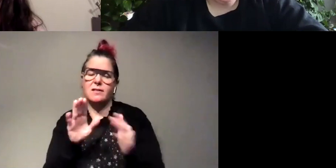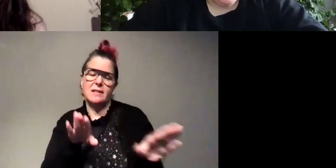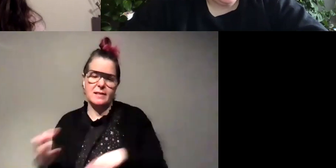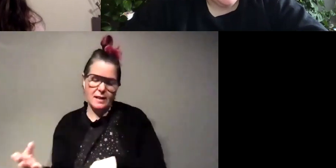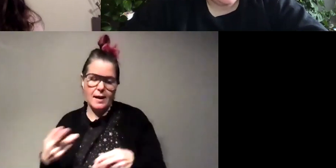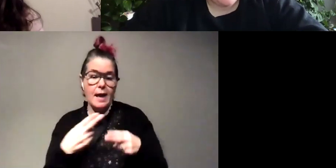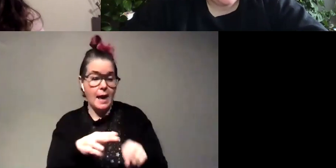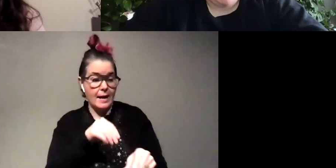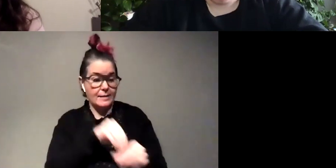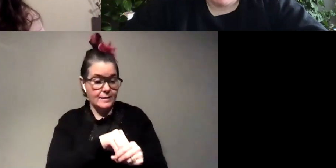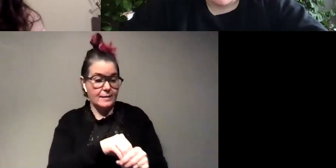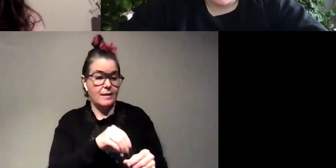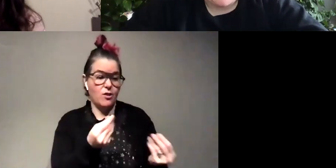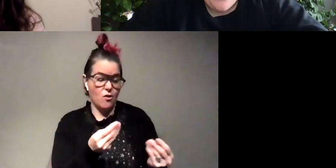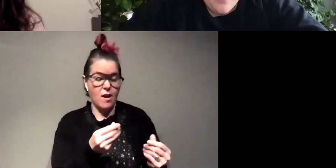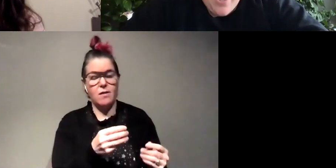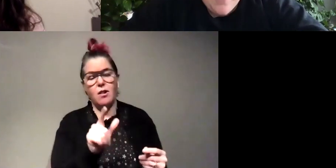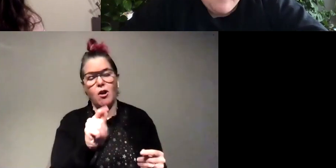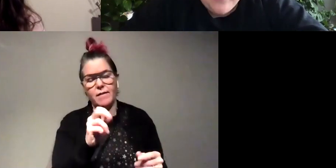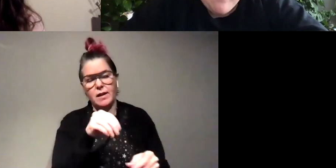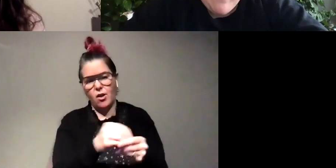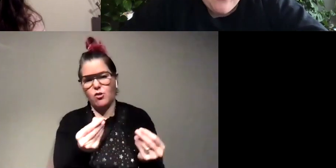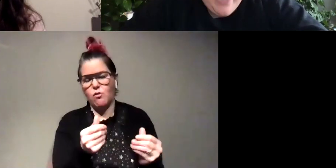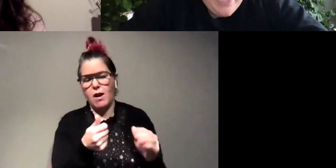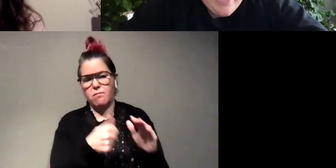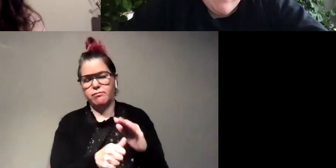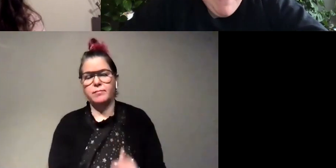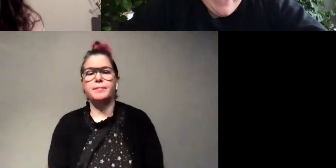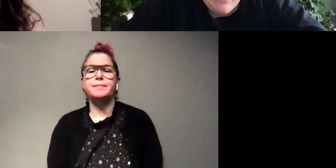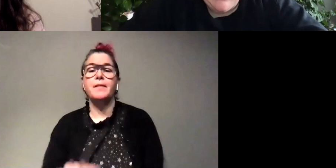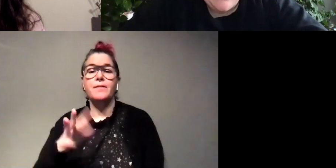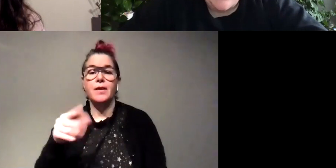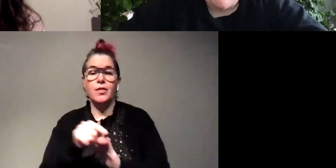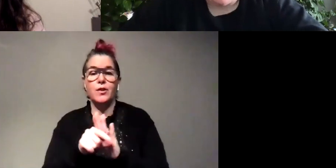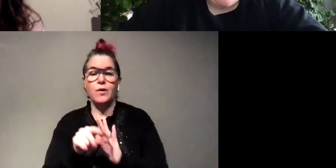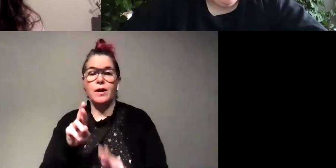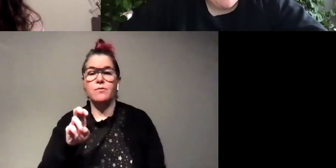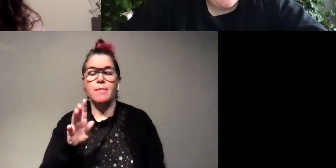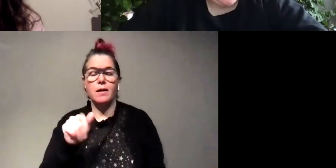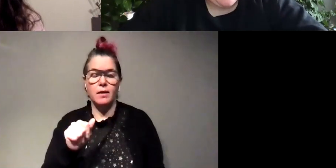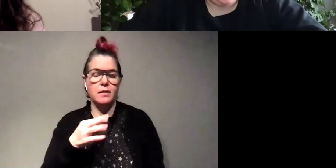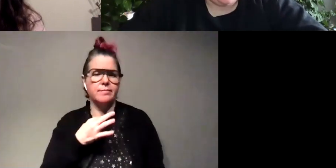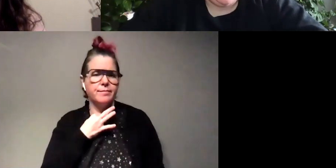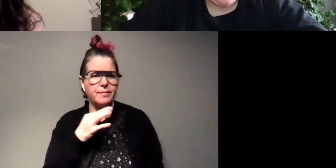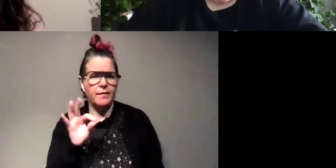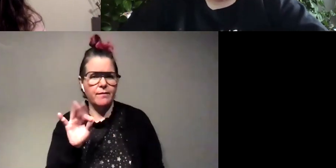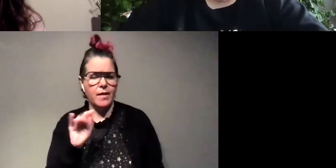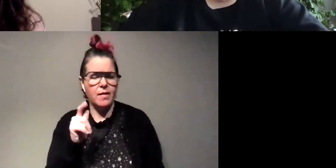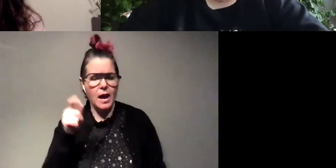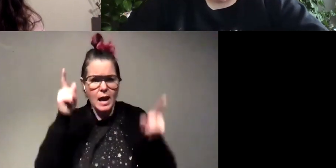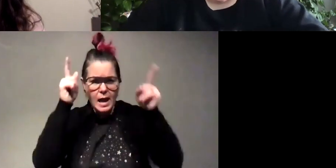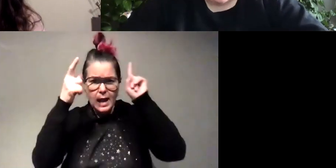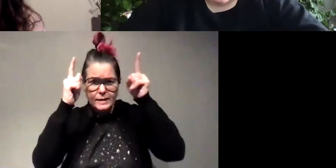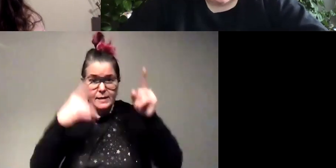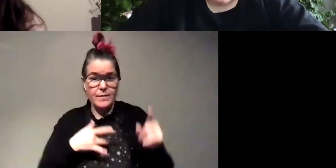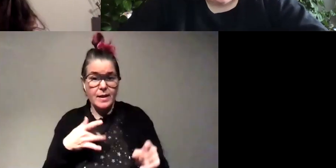or the larvae are in the ground awesome um fifth grade rebecca would like to know do firefly antennas feel like whiskers